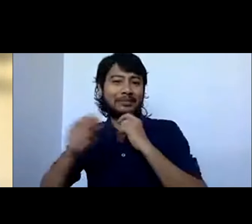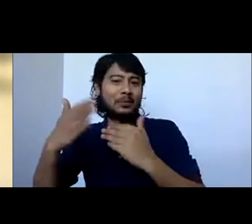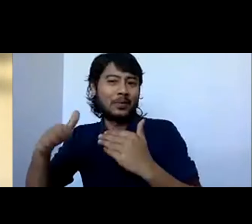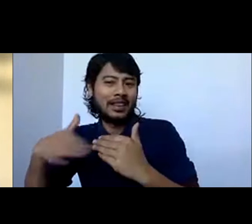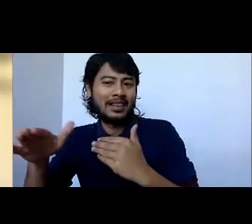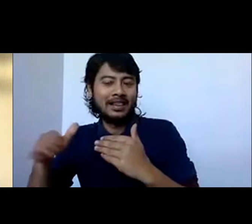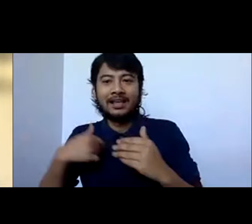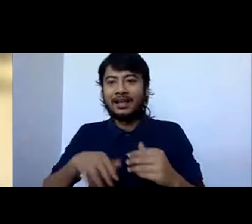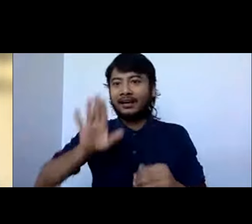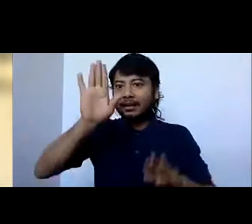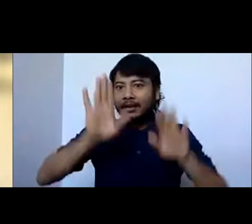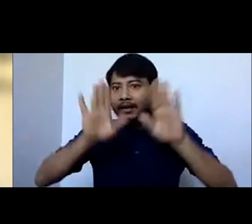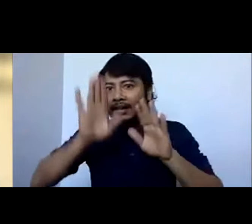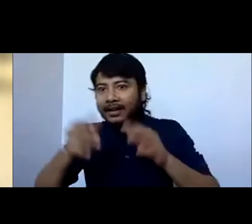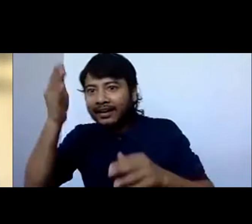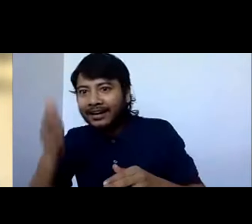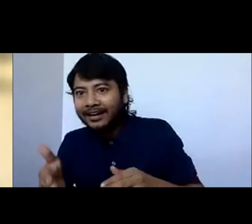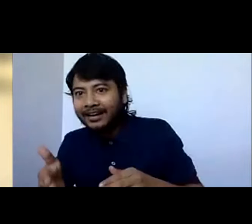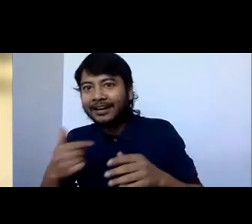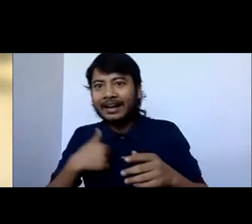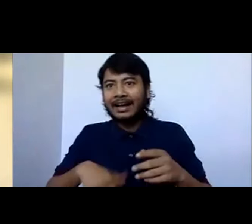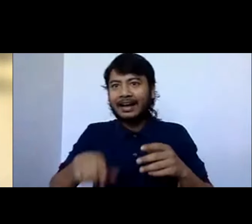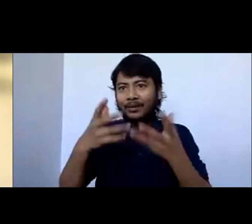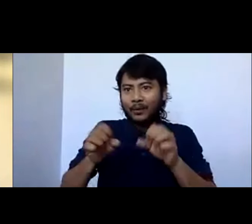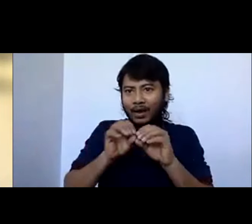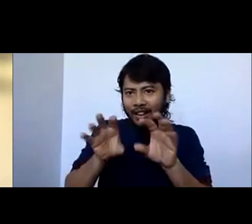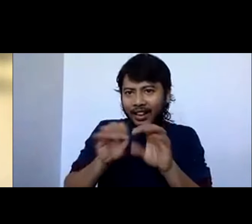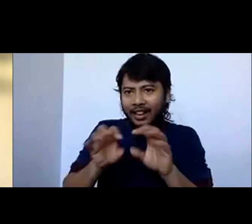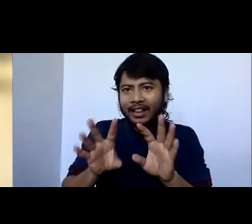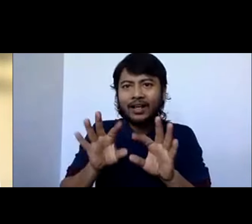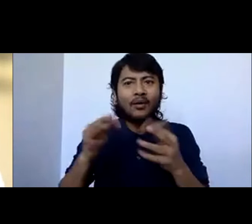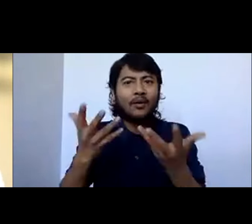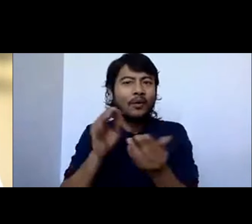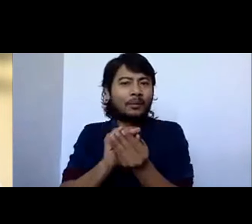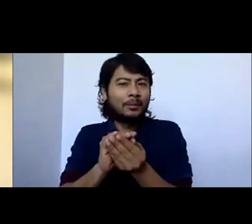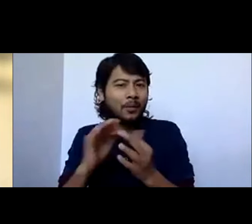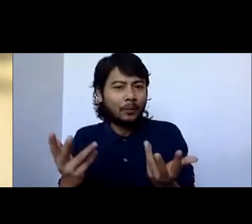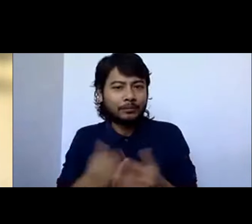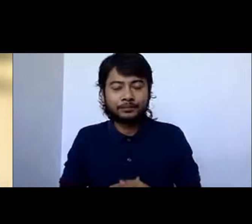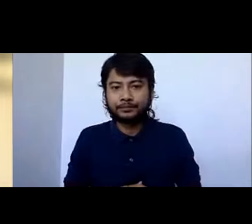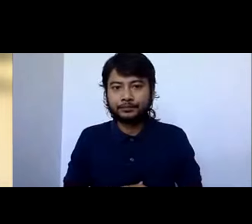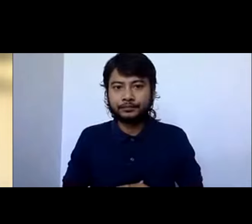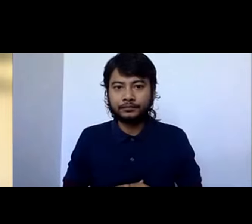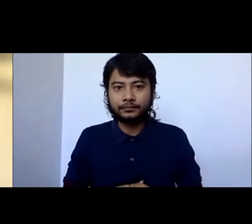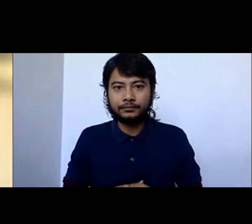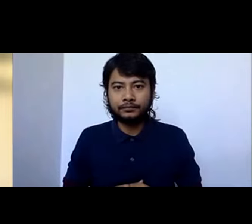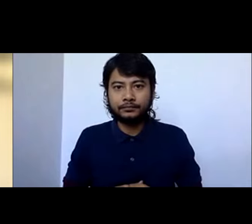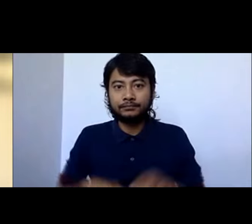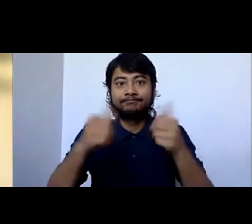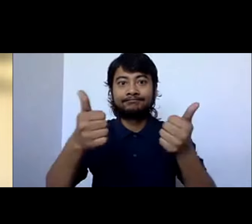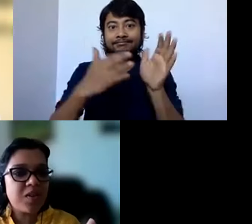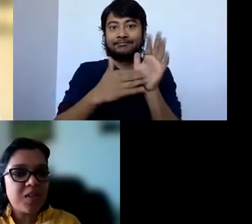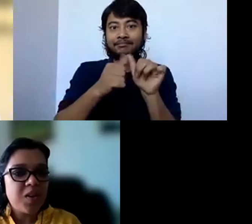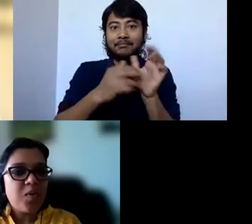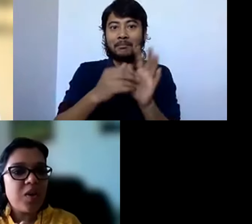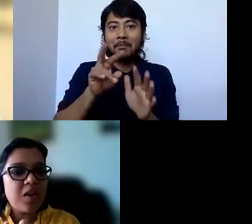a few questions here as well. Would you like me to go through some of those or what do you want to do? So firstly, thank you so much. I